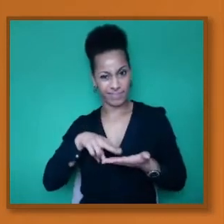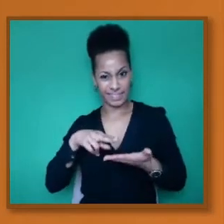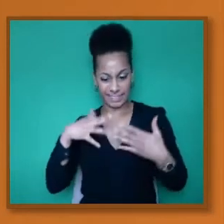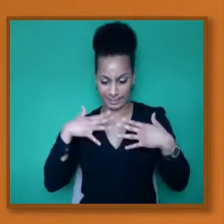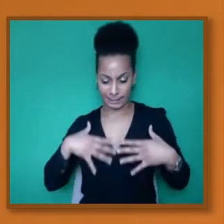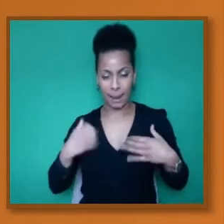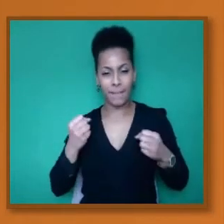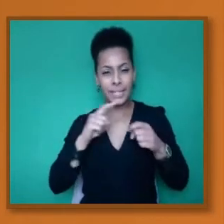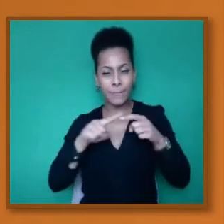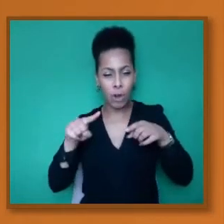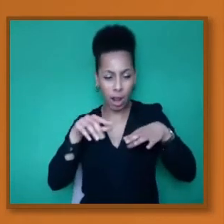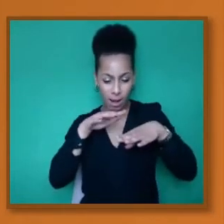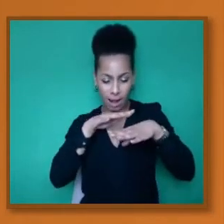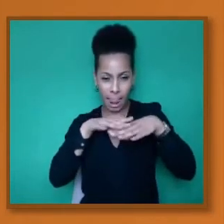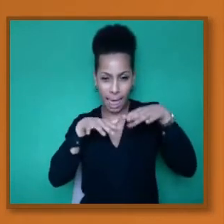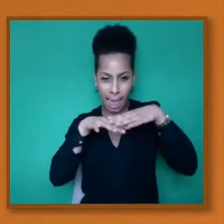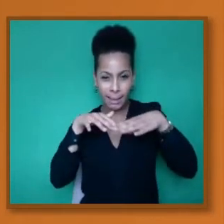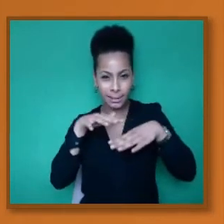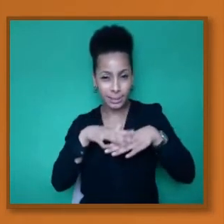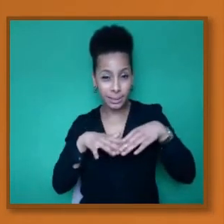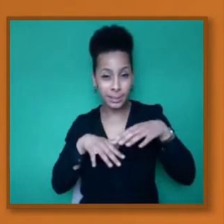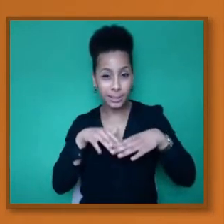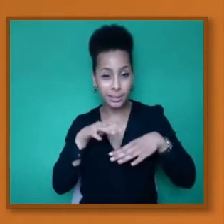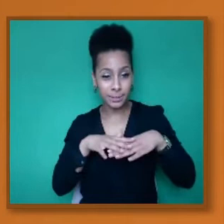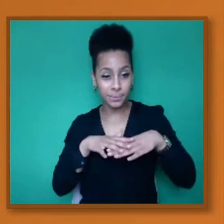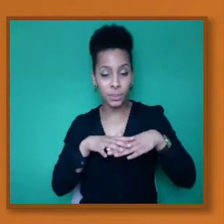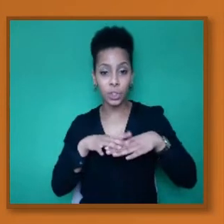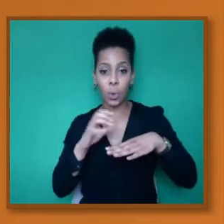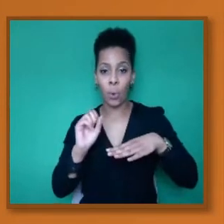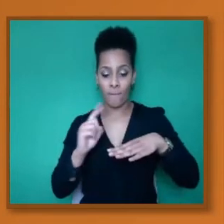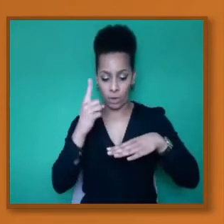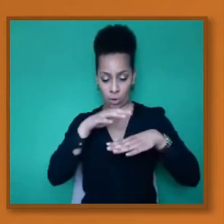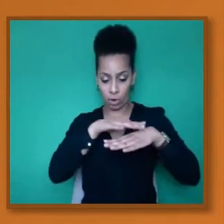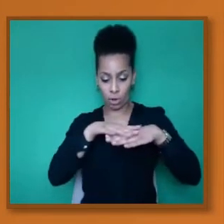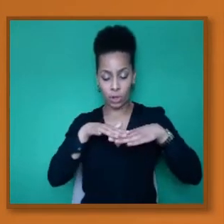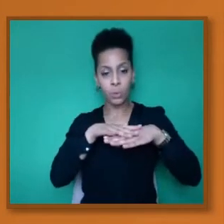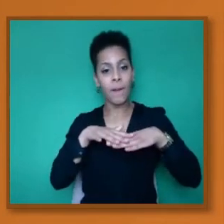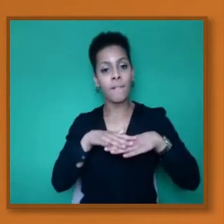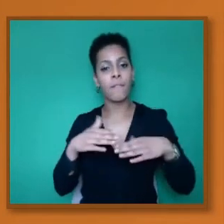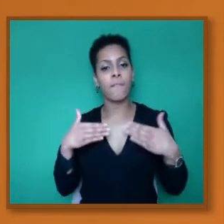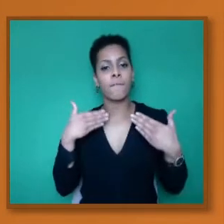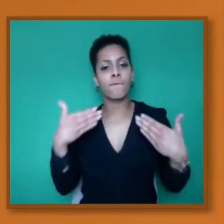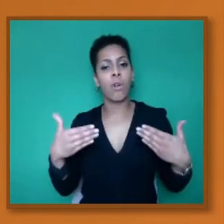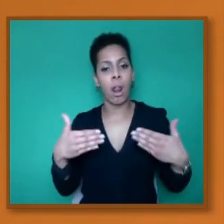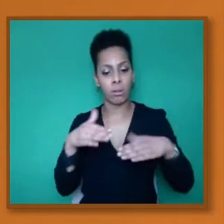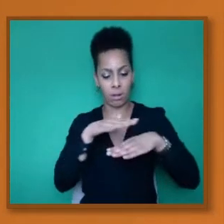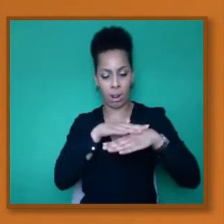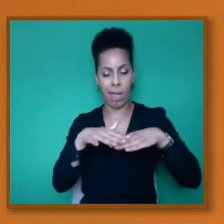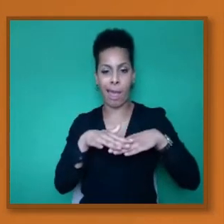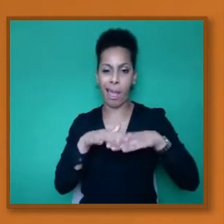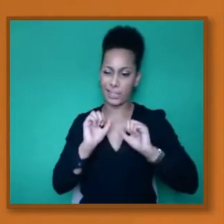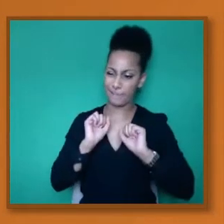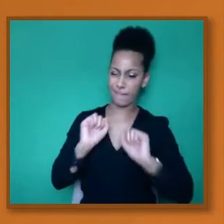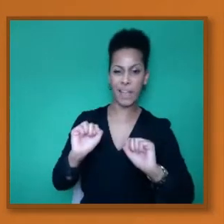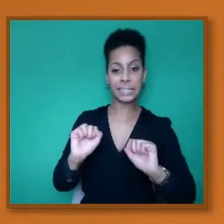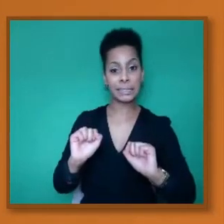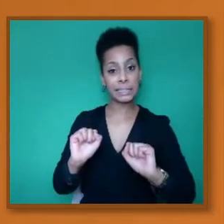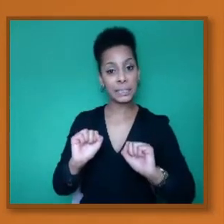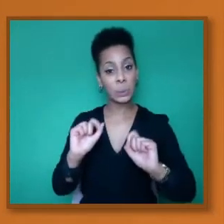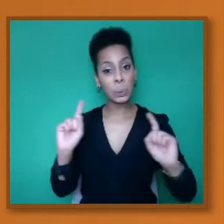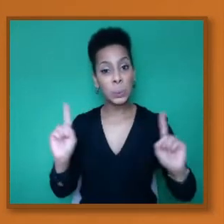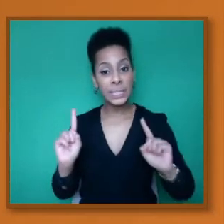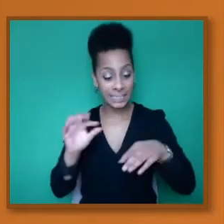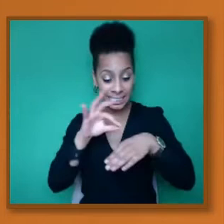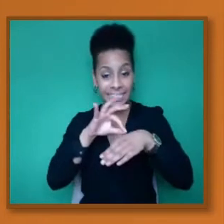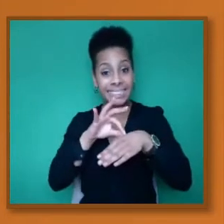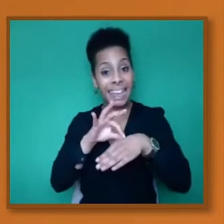we refer to the frontline defense as innate or natural. That consists of the skin. The skin is an important